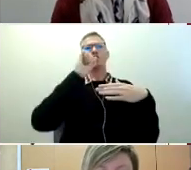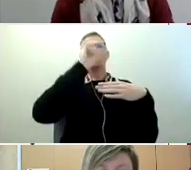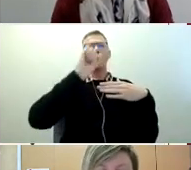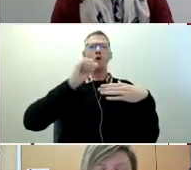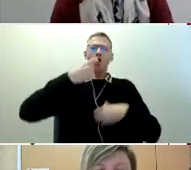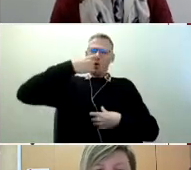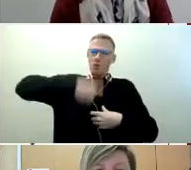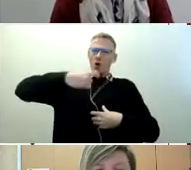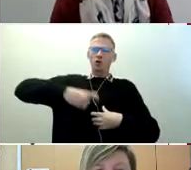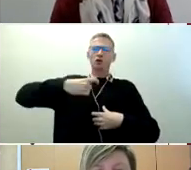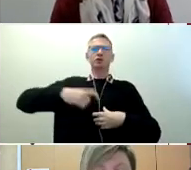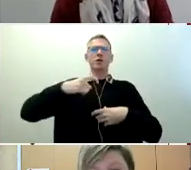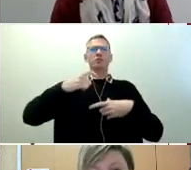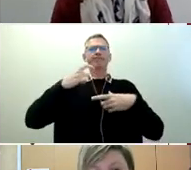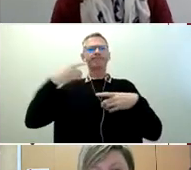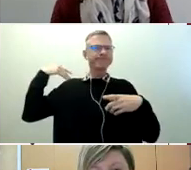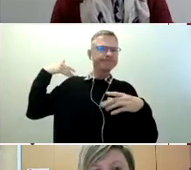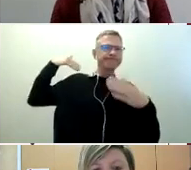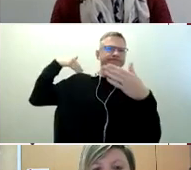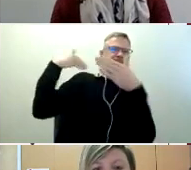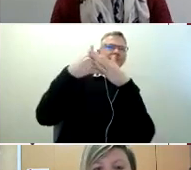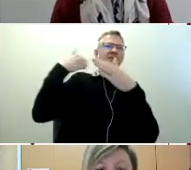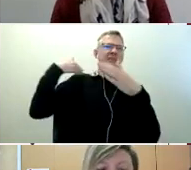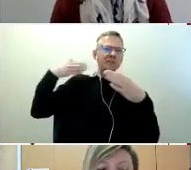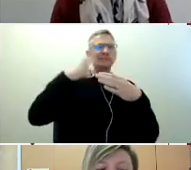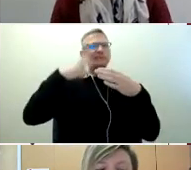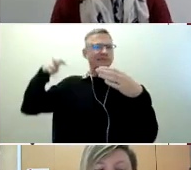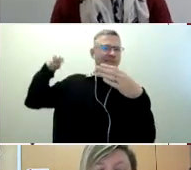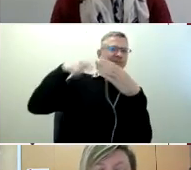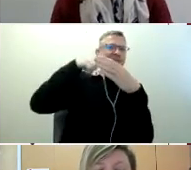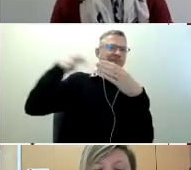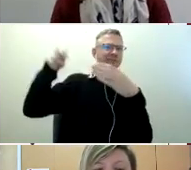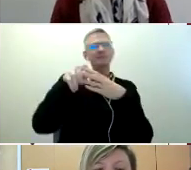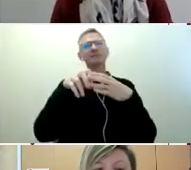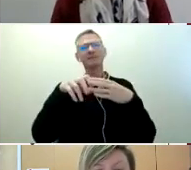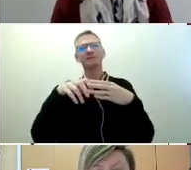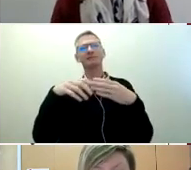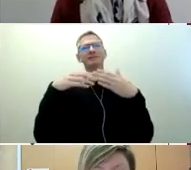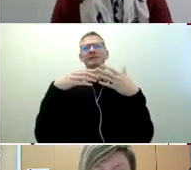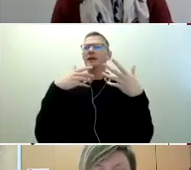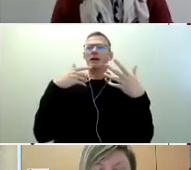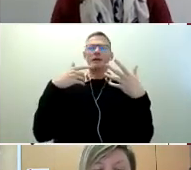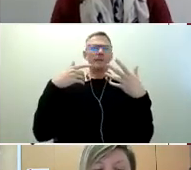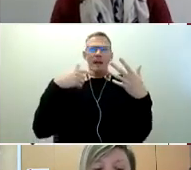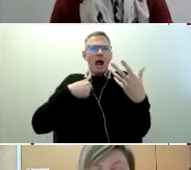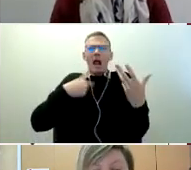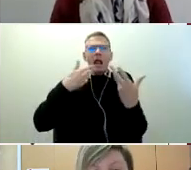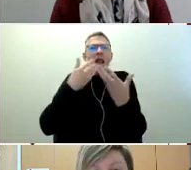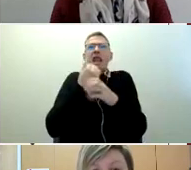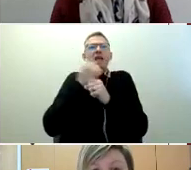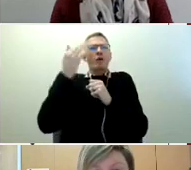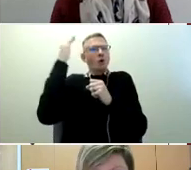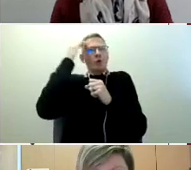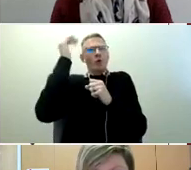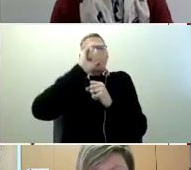with us is amazing and also well done with all your successes and breaking